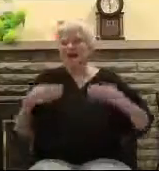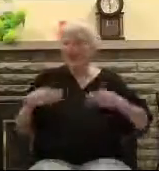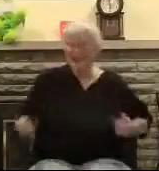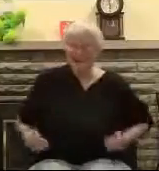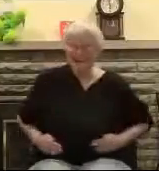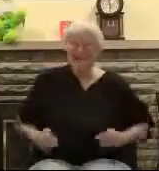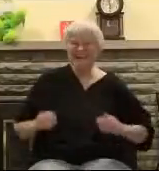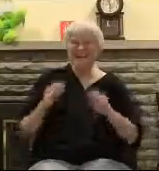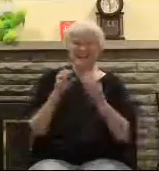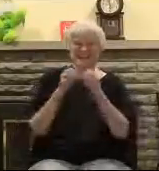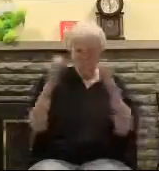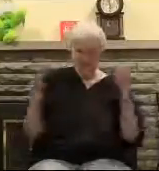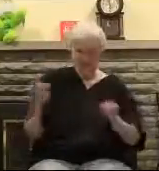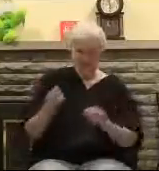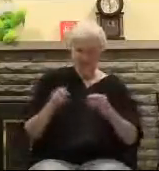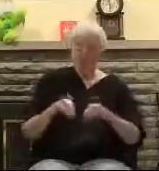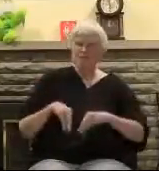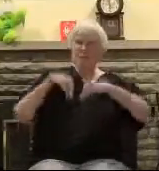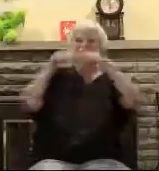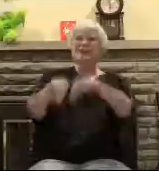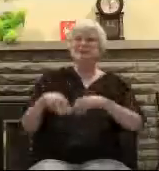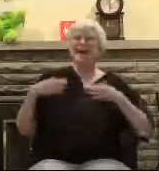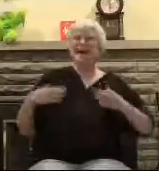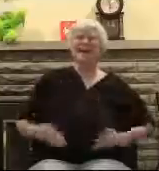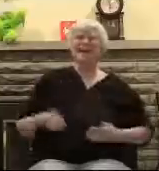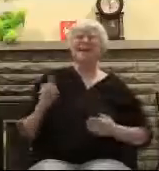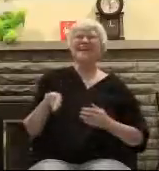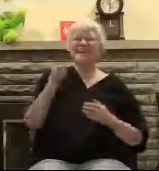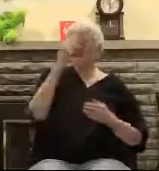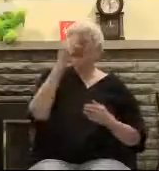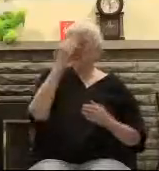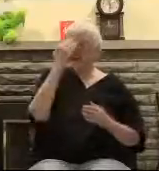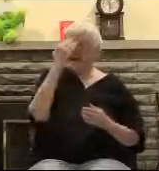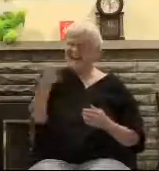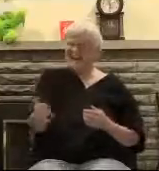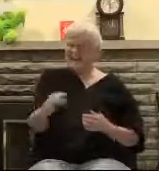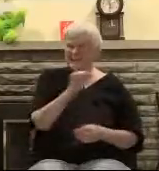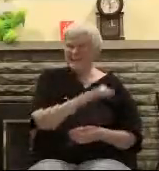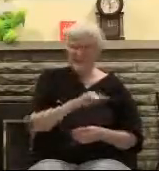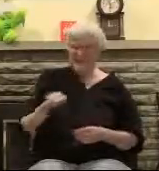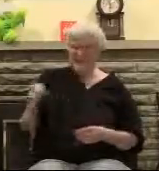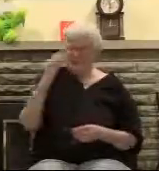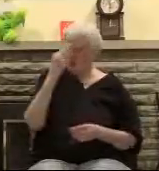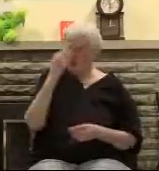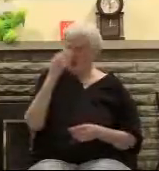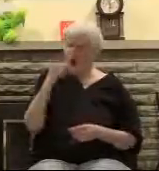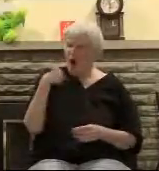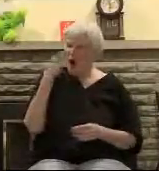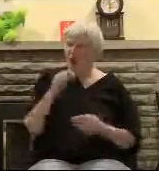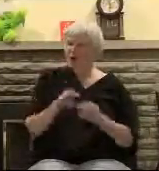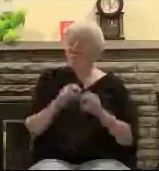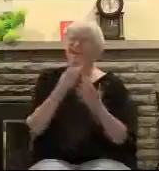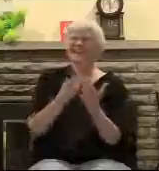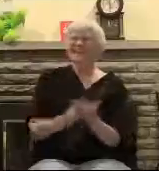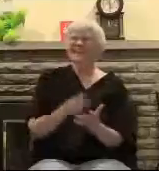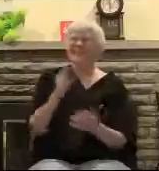Nobody ever dared put a dead body in that tomb. You want to know why? Because they've known since it happened who